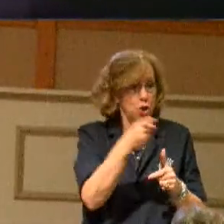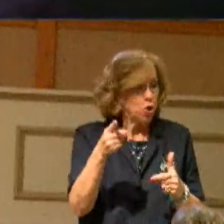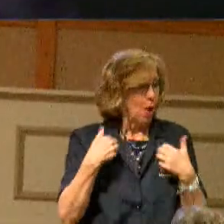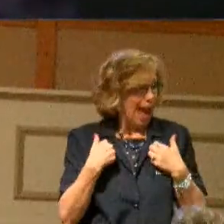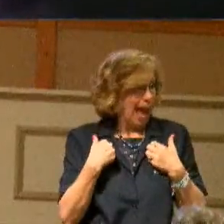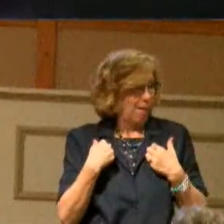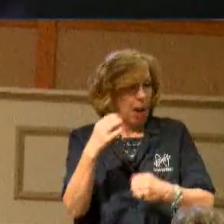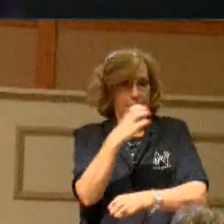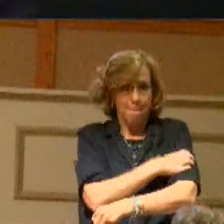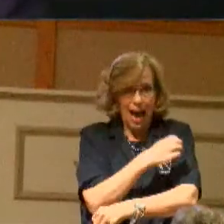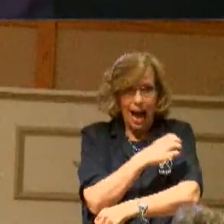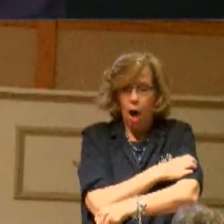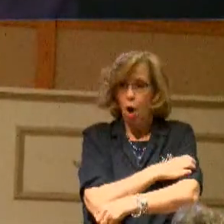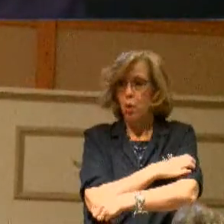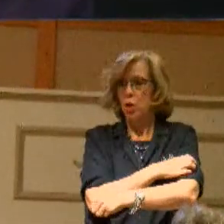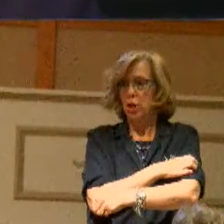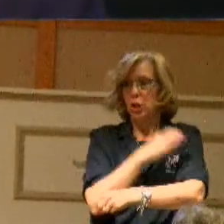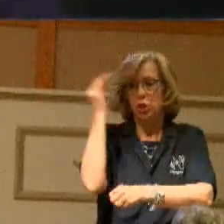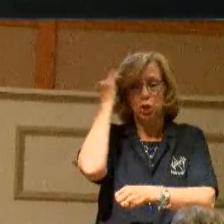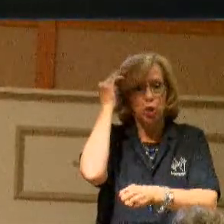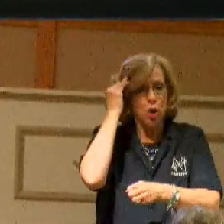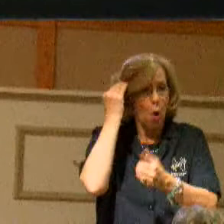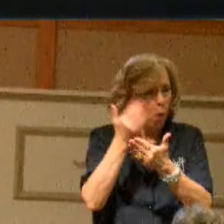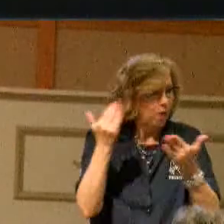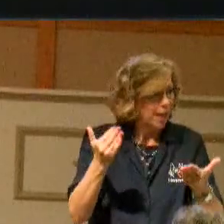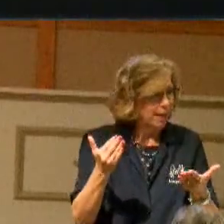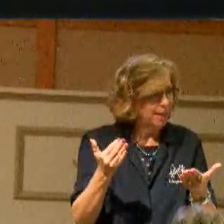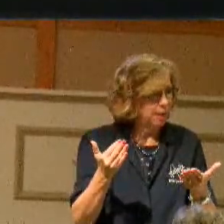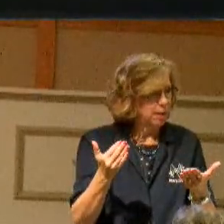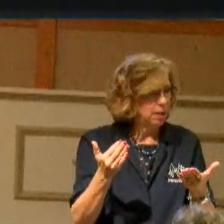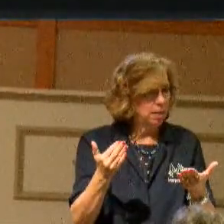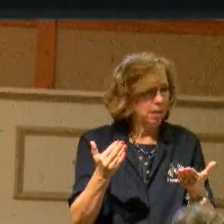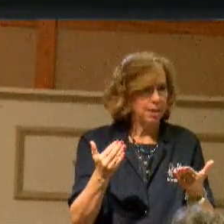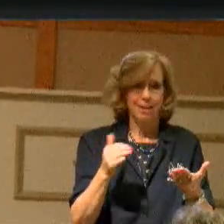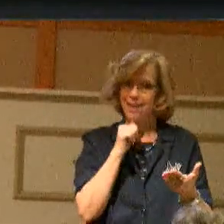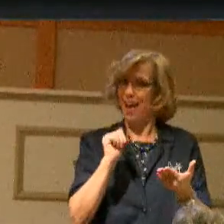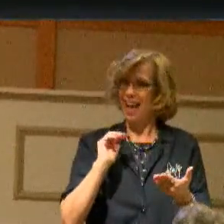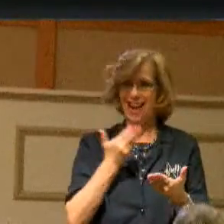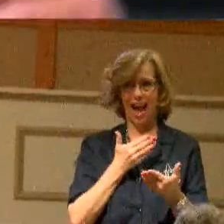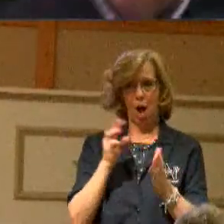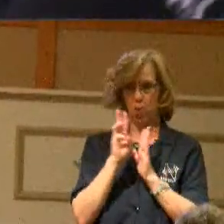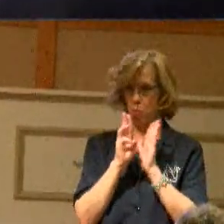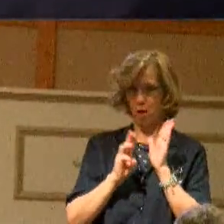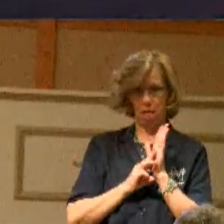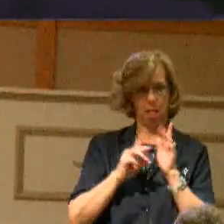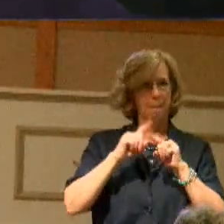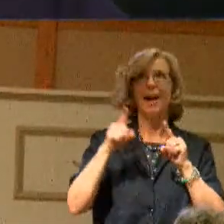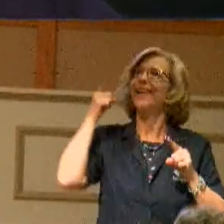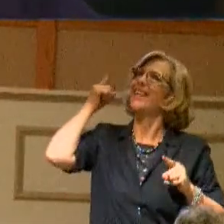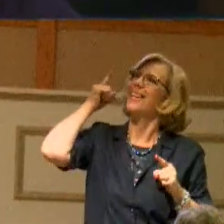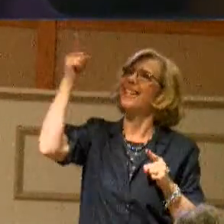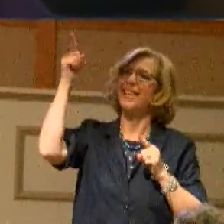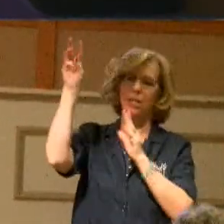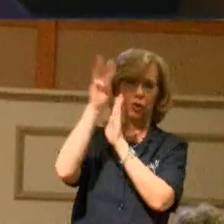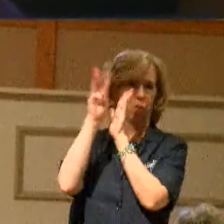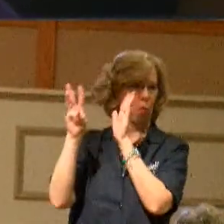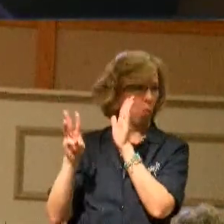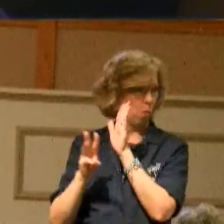of omnipotence within you. Not to do our will, but to do His will.